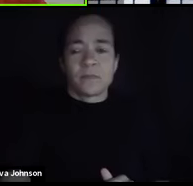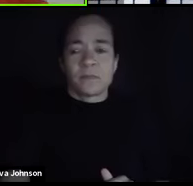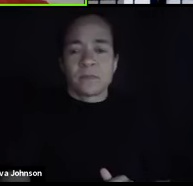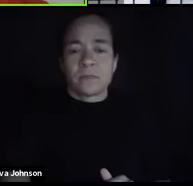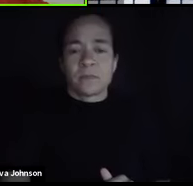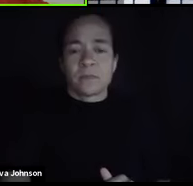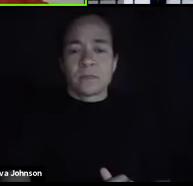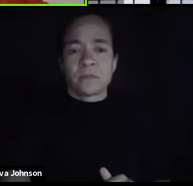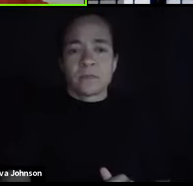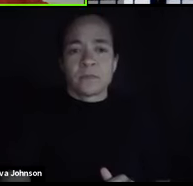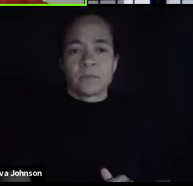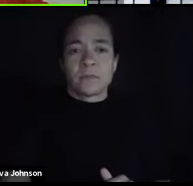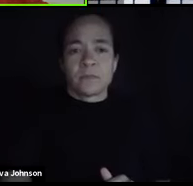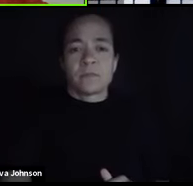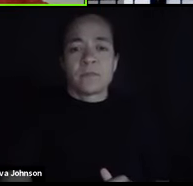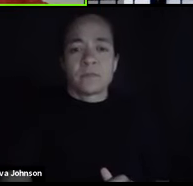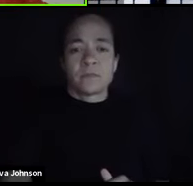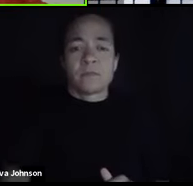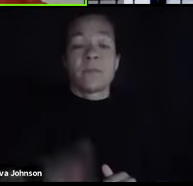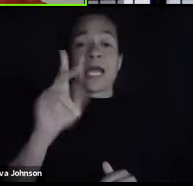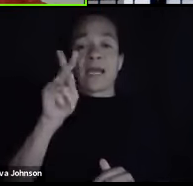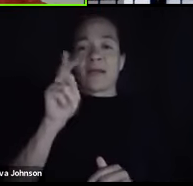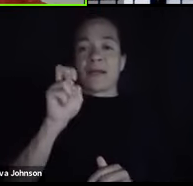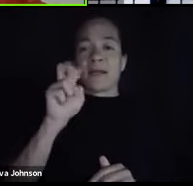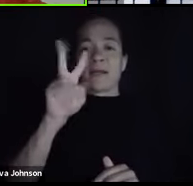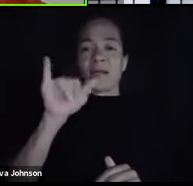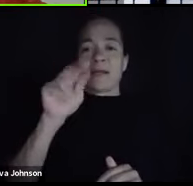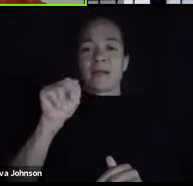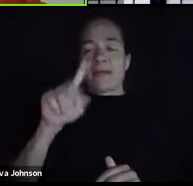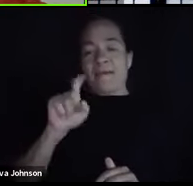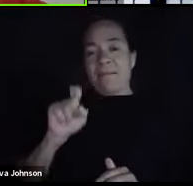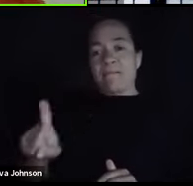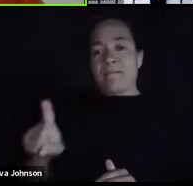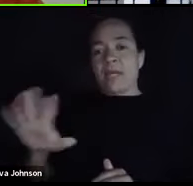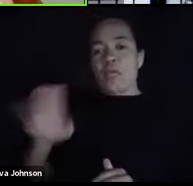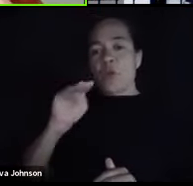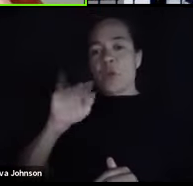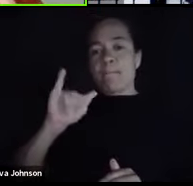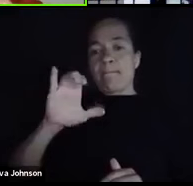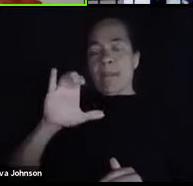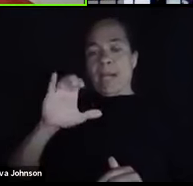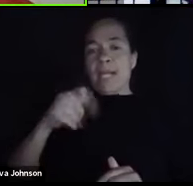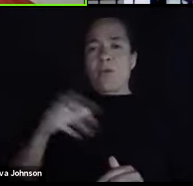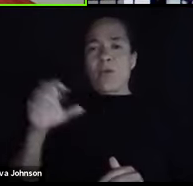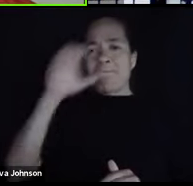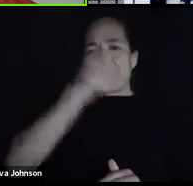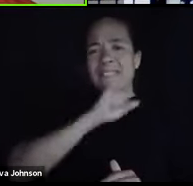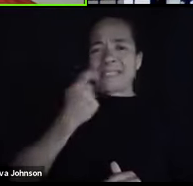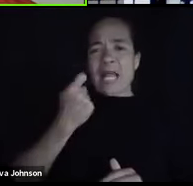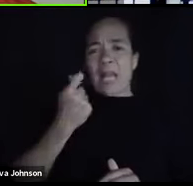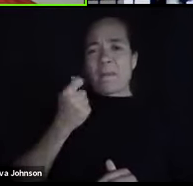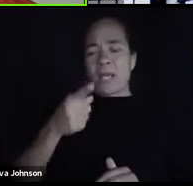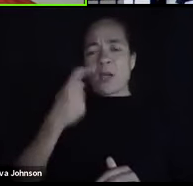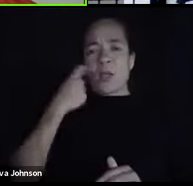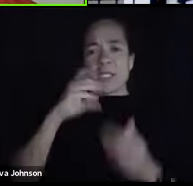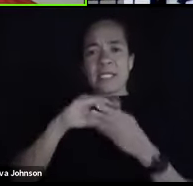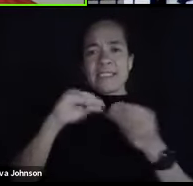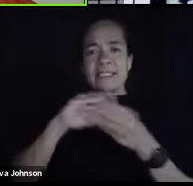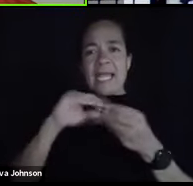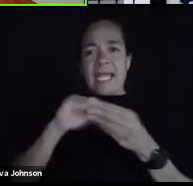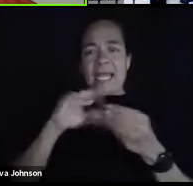Dr. I think your mic had gone out, unfortunately. We missed a little bit of that. If you want to try